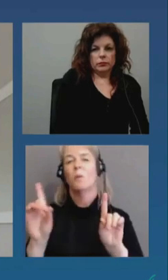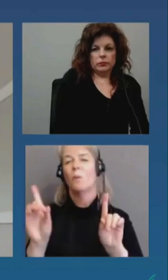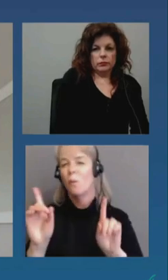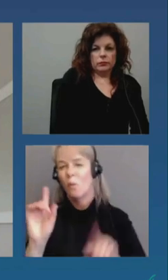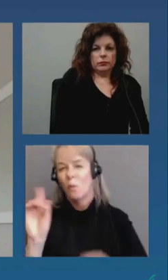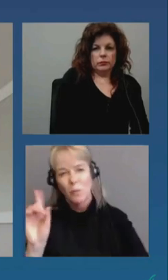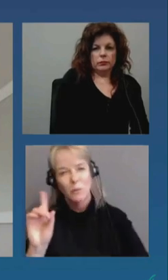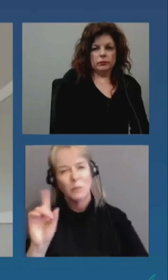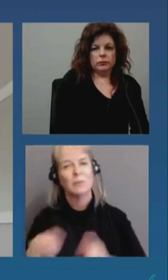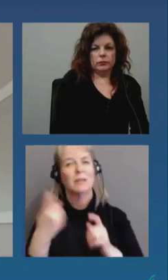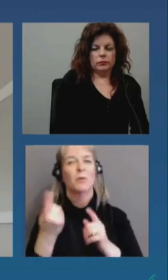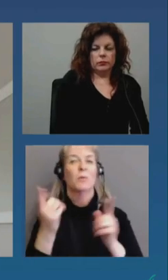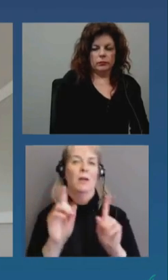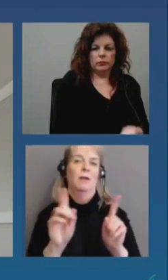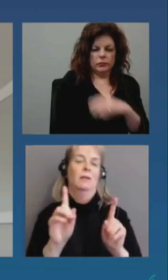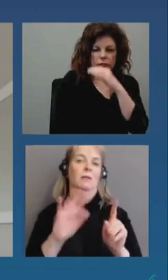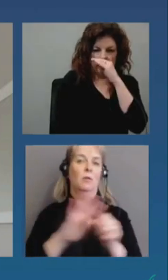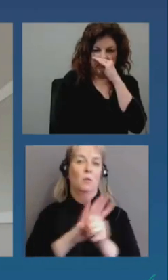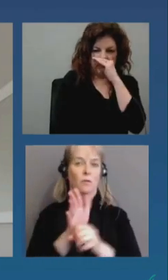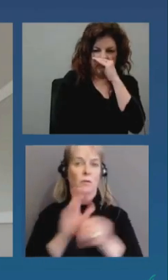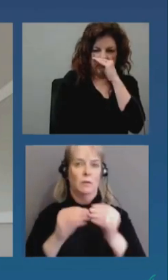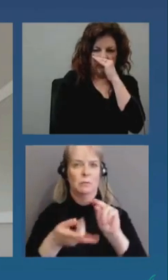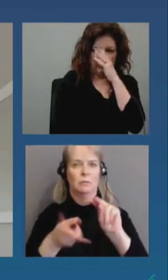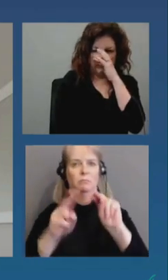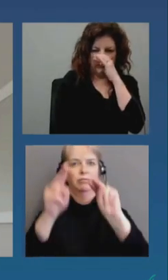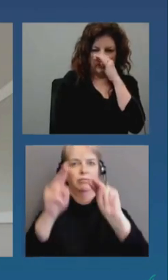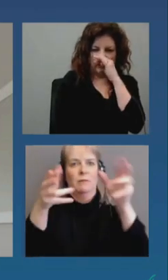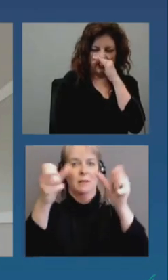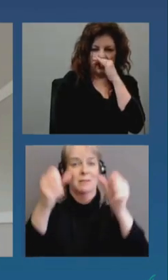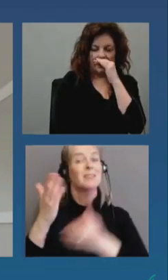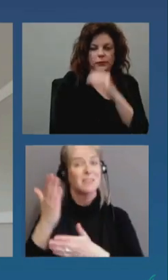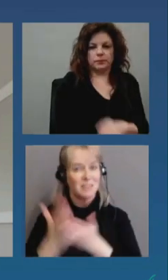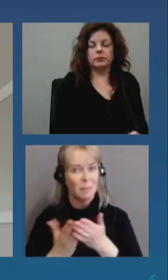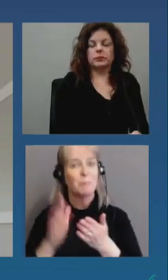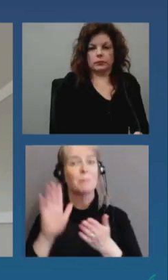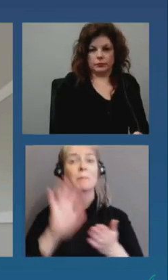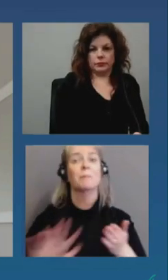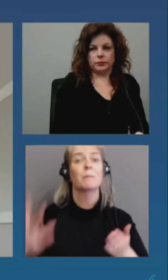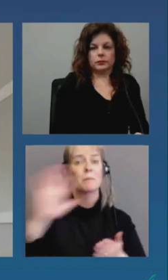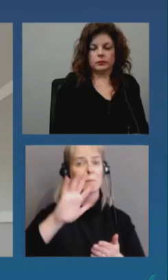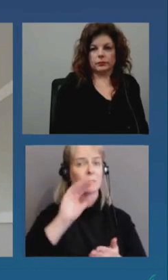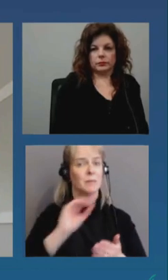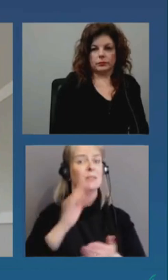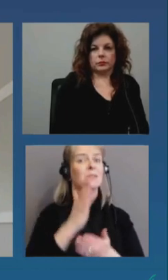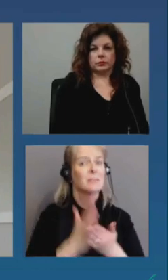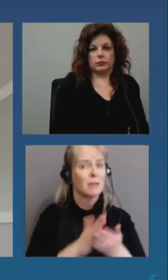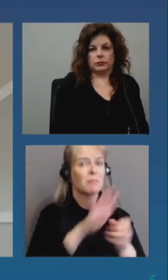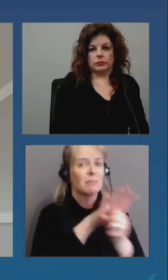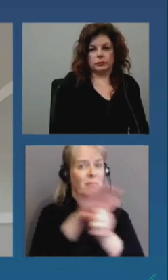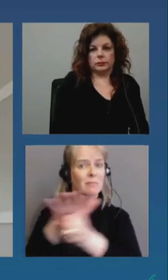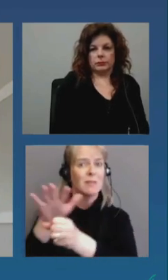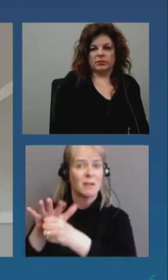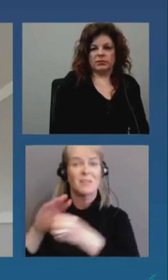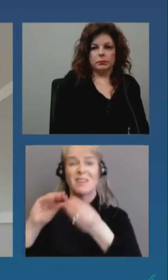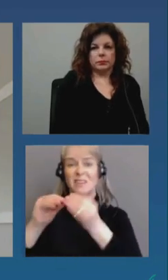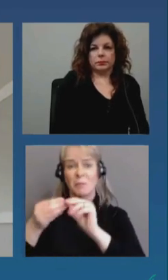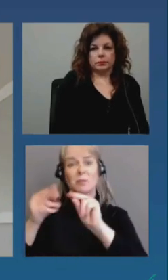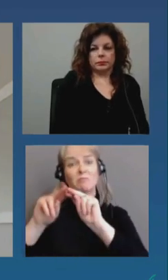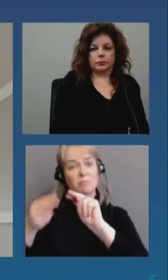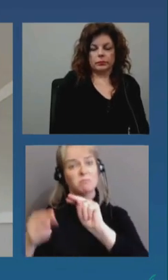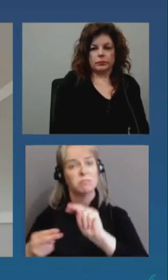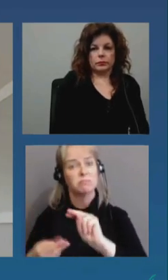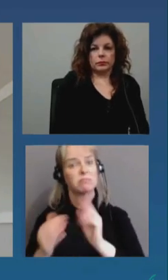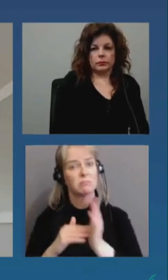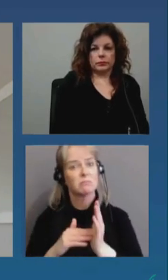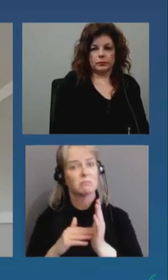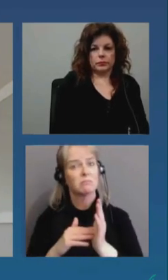there are parts of the province where covid is on the decline again uh there are parts of the province where um the